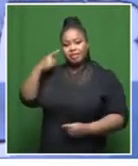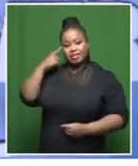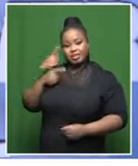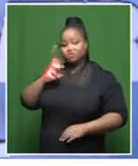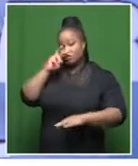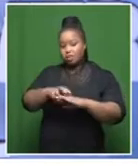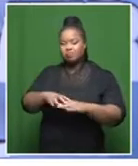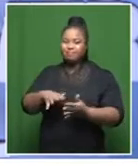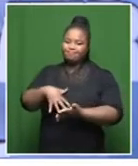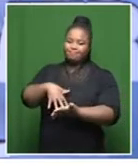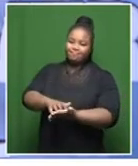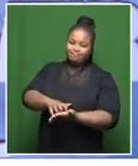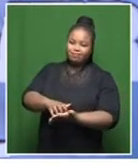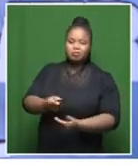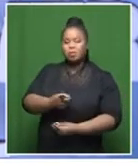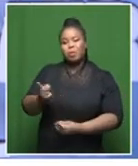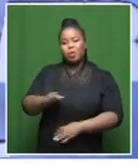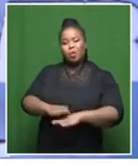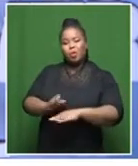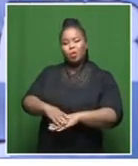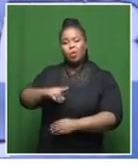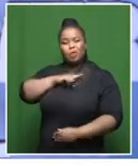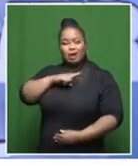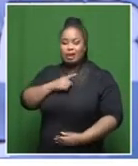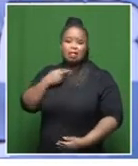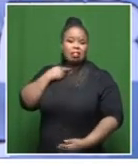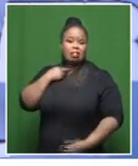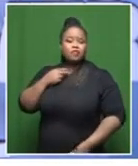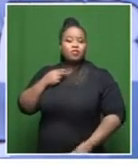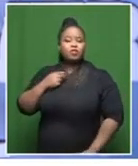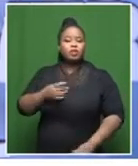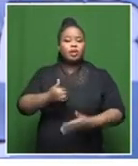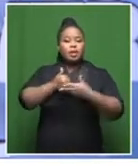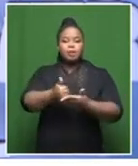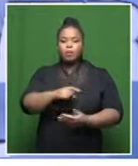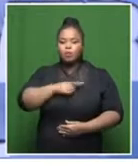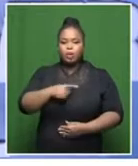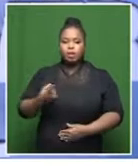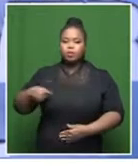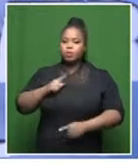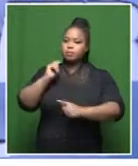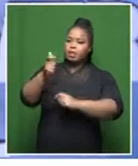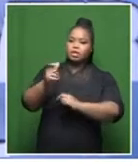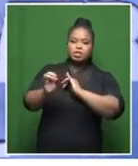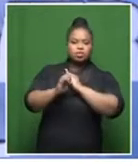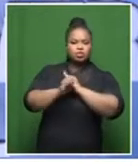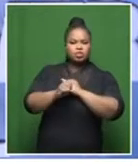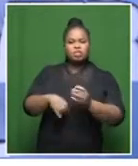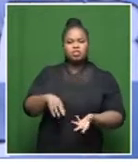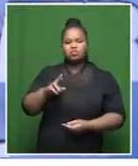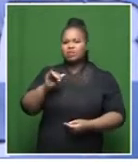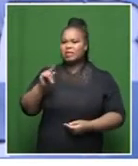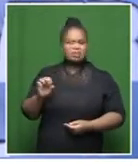really weakening the NGO sector in helping the homeless is the fact that we pay institutional rates for utilities.